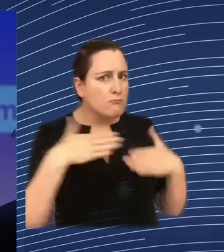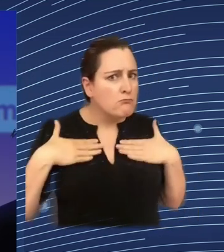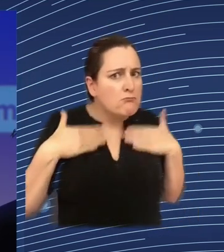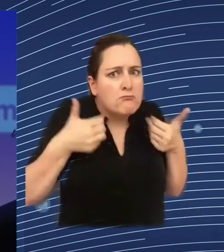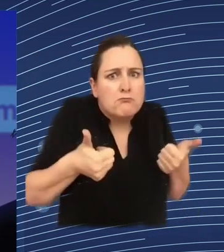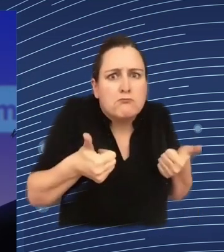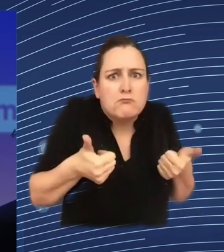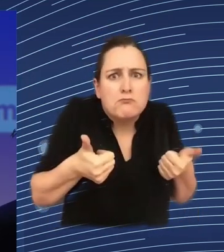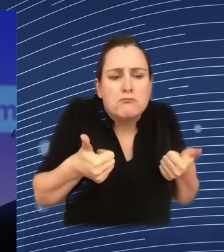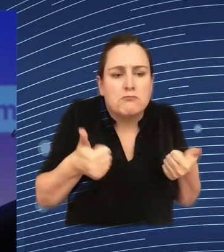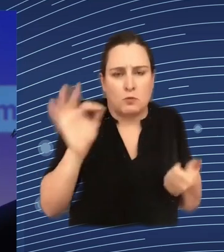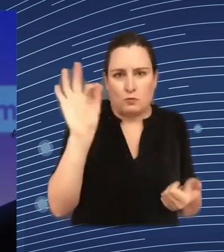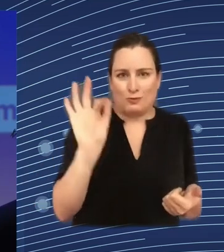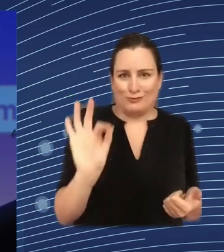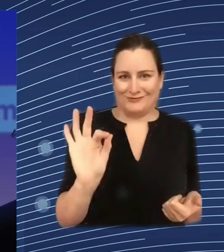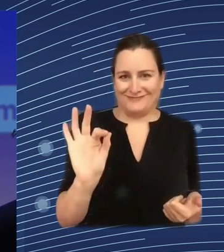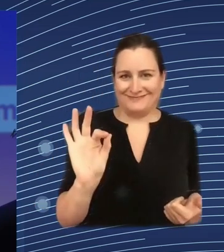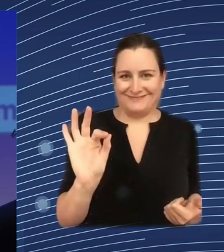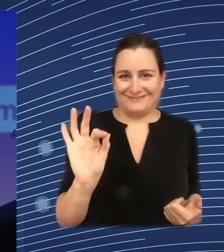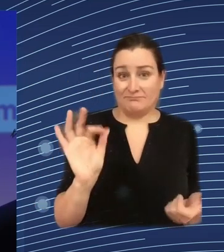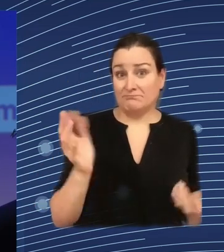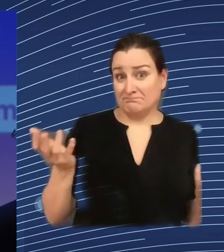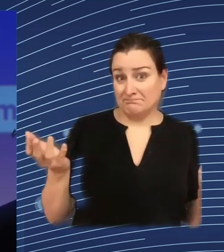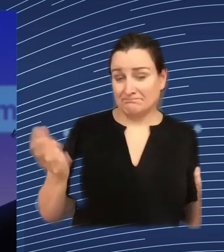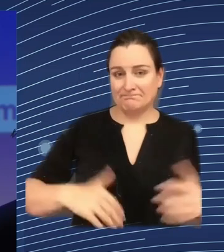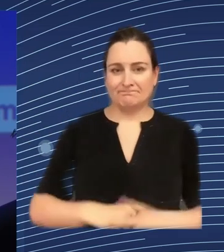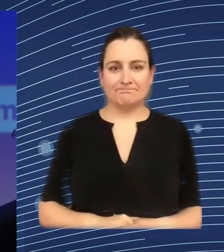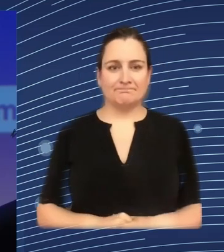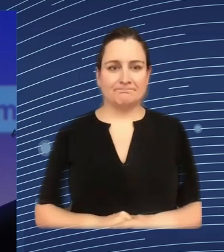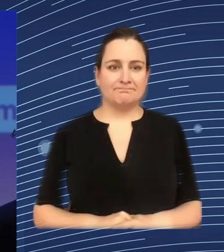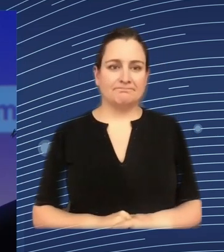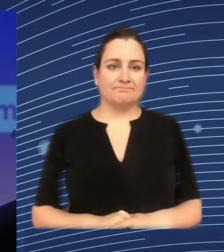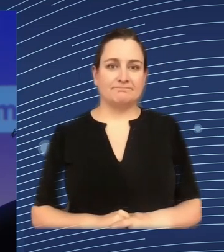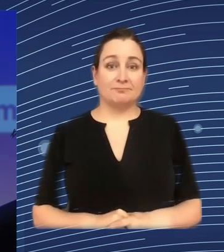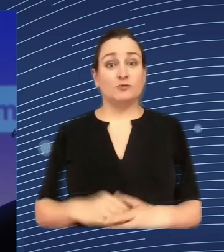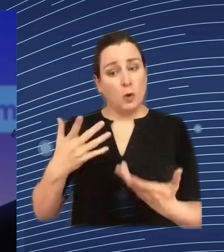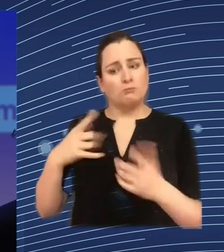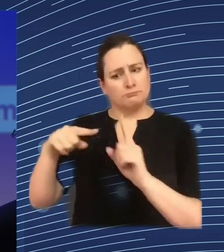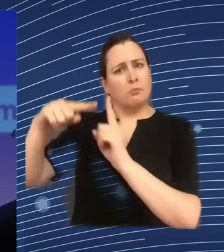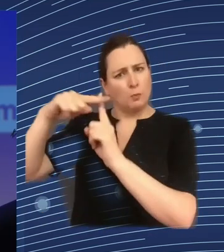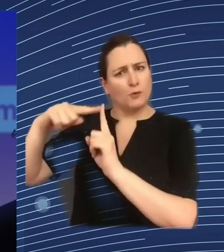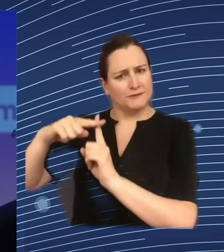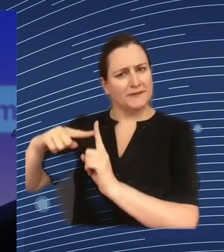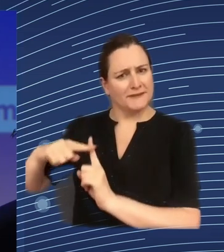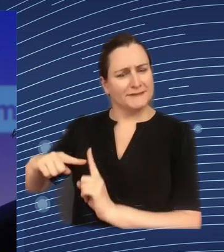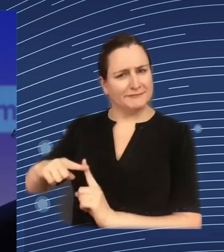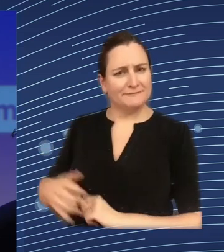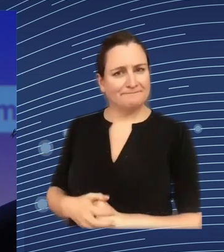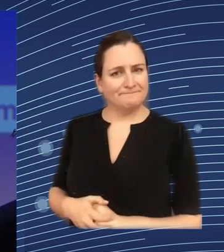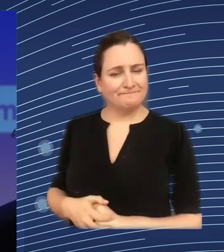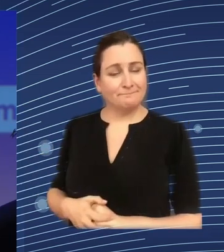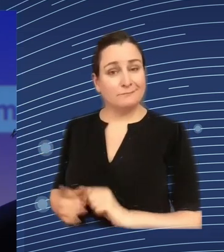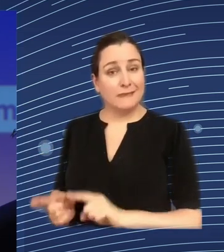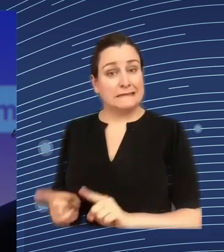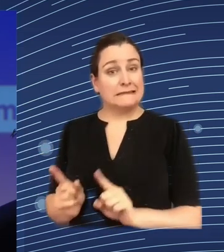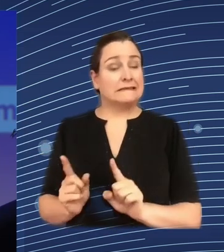the same systems can be used for example if the company understands that the worker